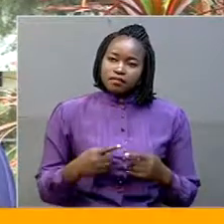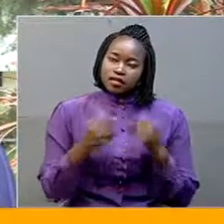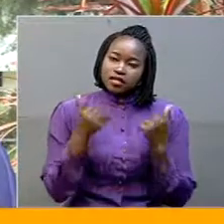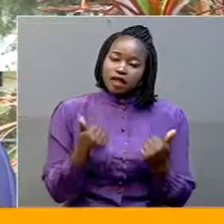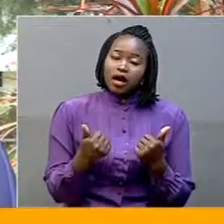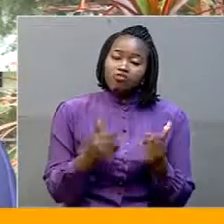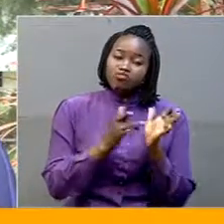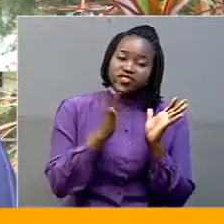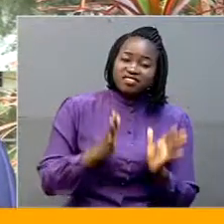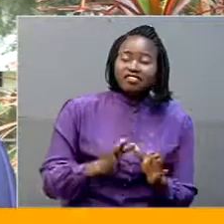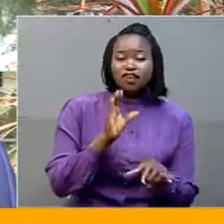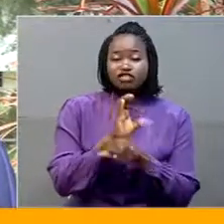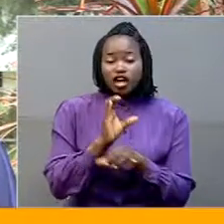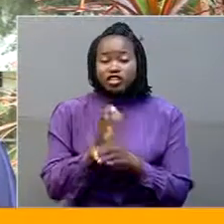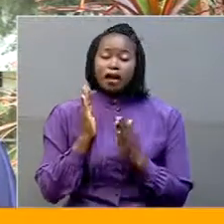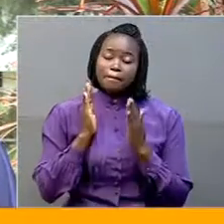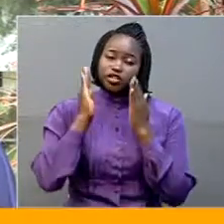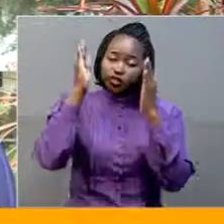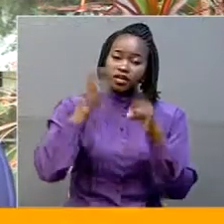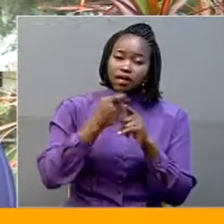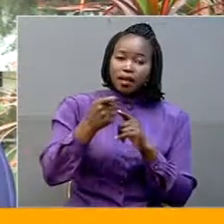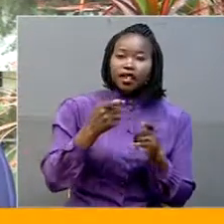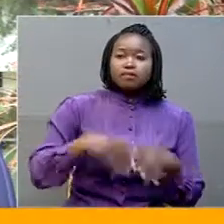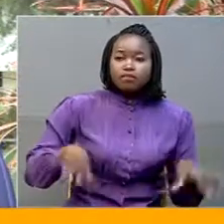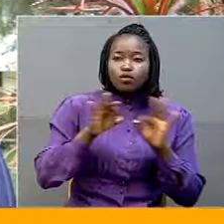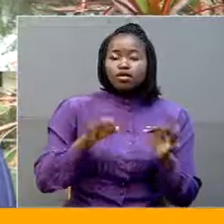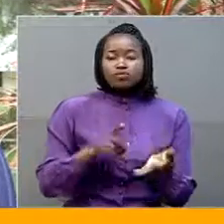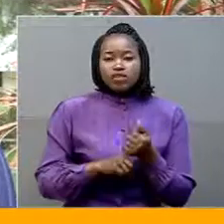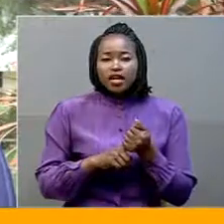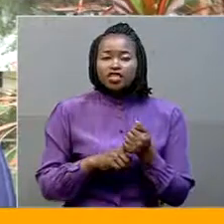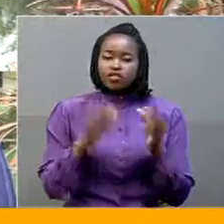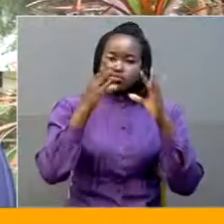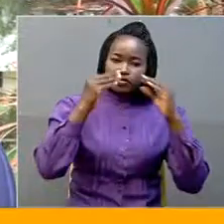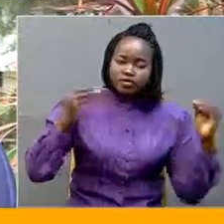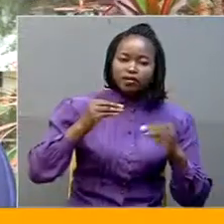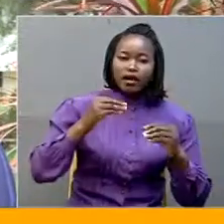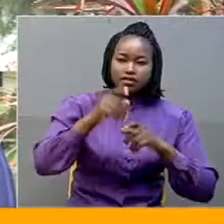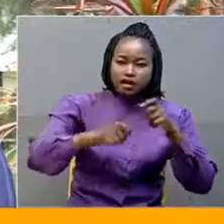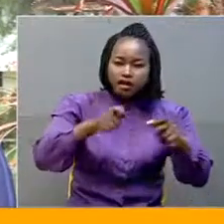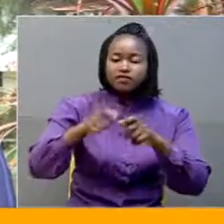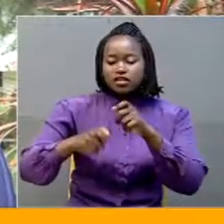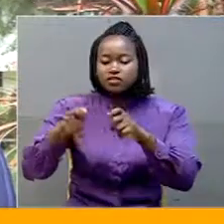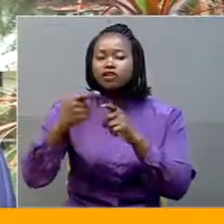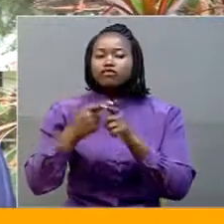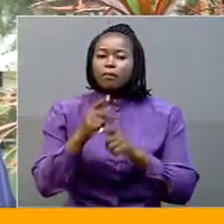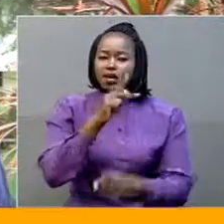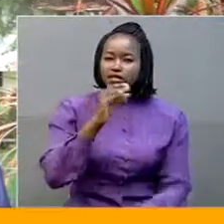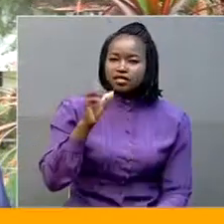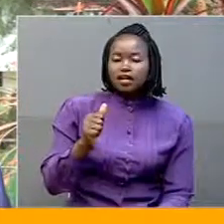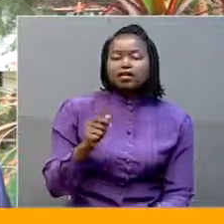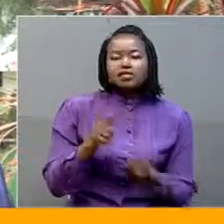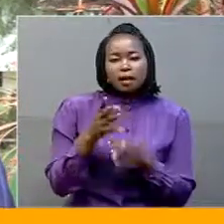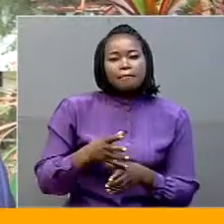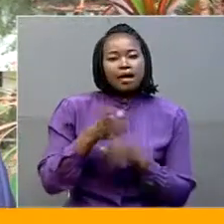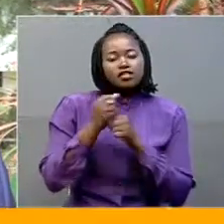our churches, our bishops were supposed to get Christmas packages from KCCA as an institution and that budget was only going to be derived from this